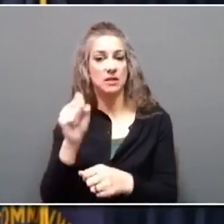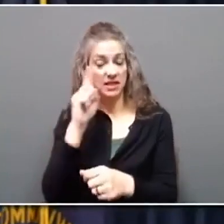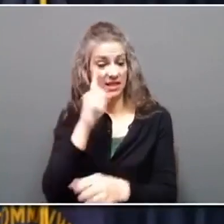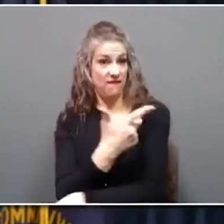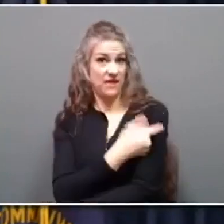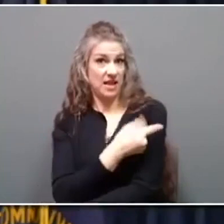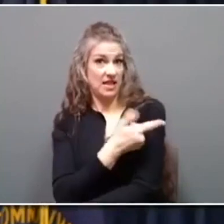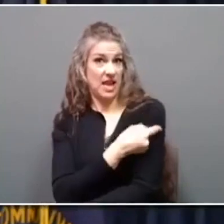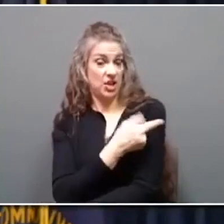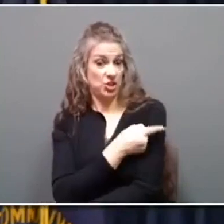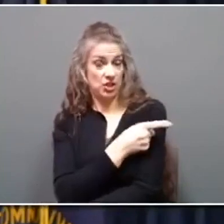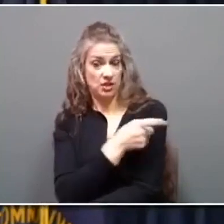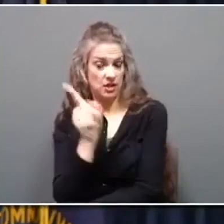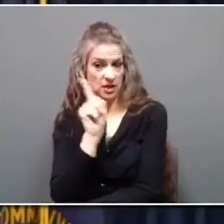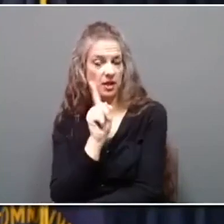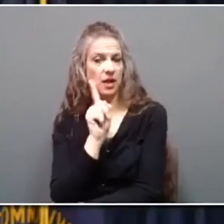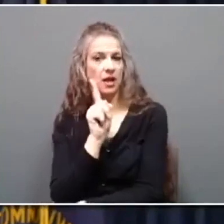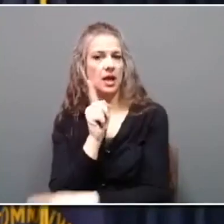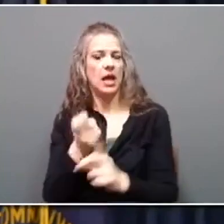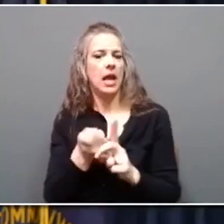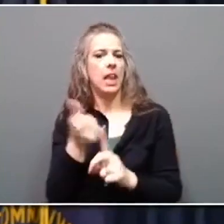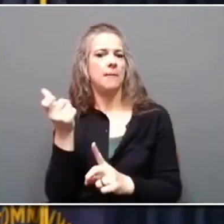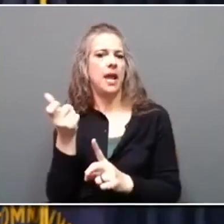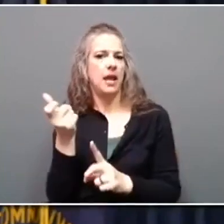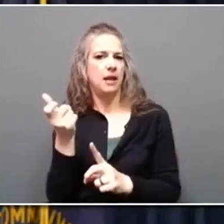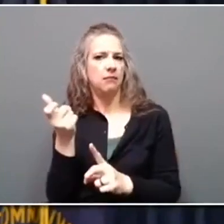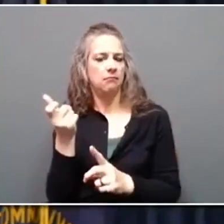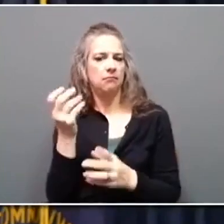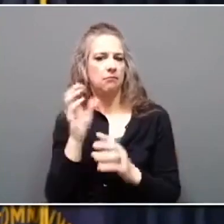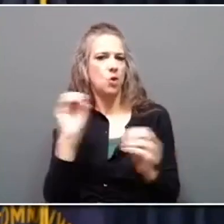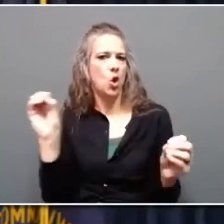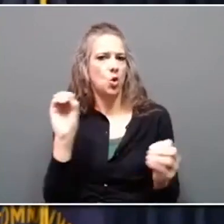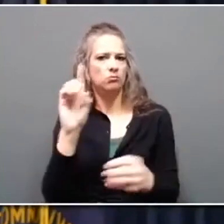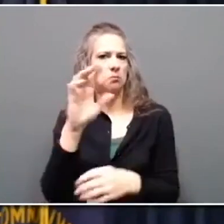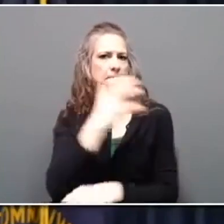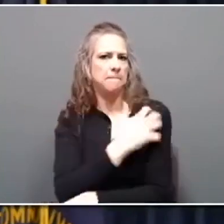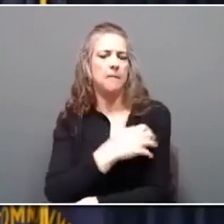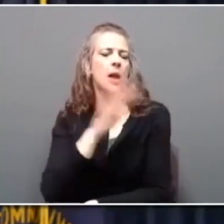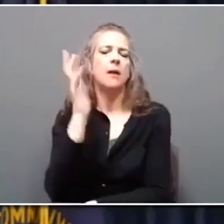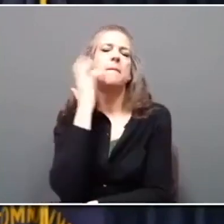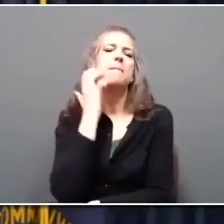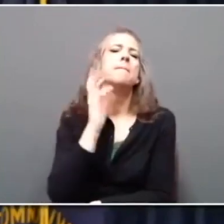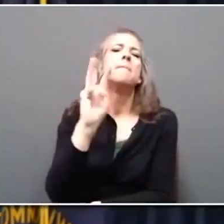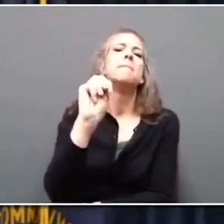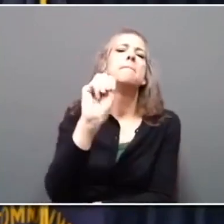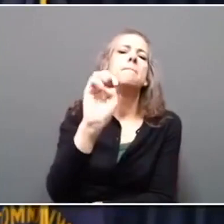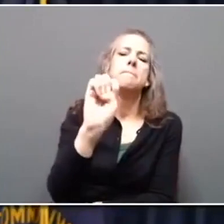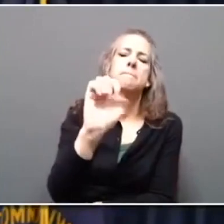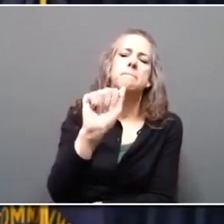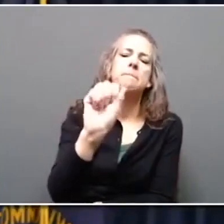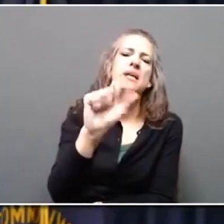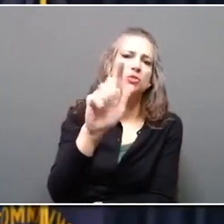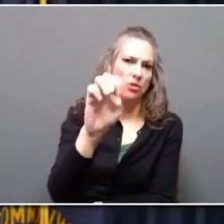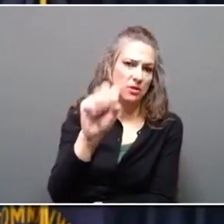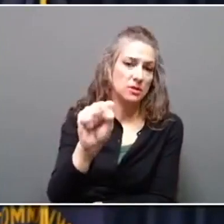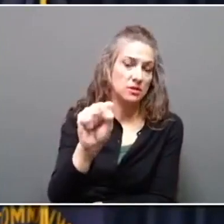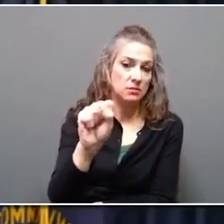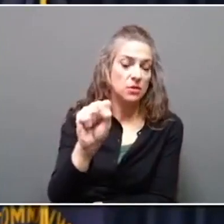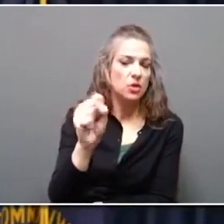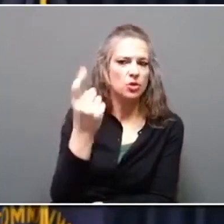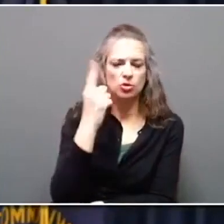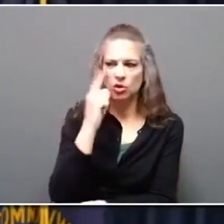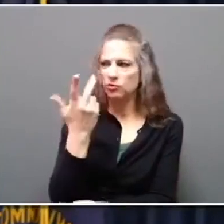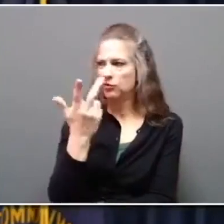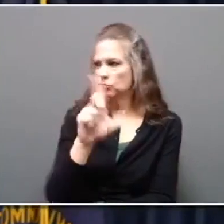had effectively eliminated the disease from the country. So for the last two and a half decades, roughly, none of us have had to worry about measles.